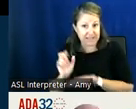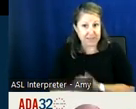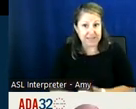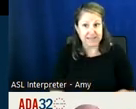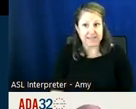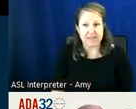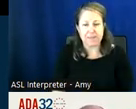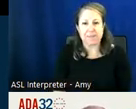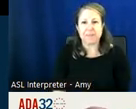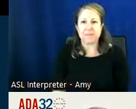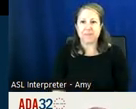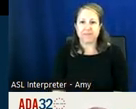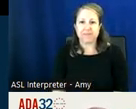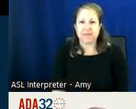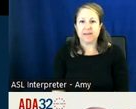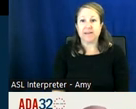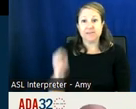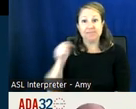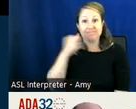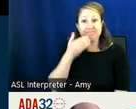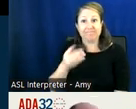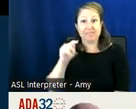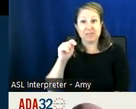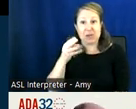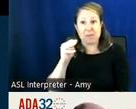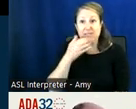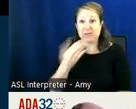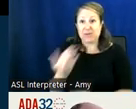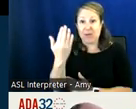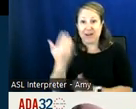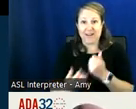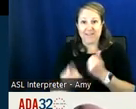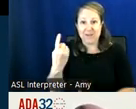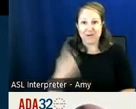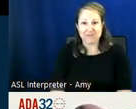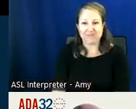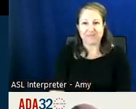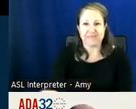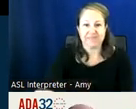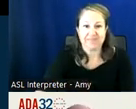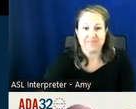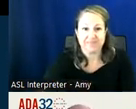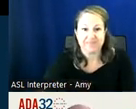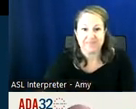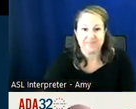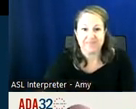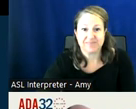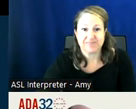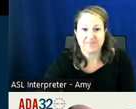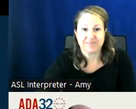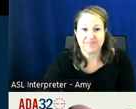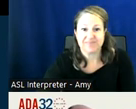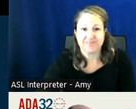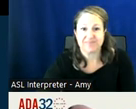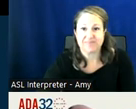please feel free absolutely thank you thomas and good morning everyone so um the information i'm going to go over